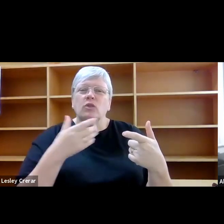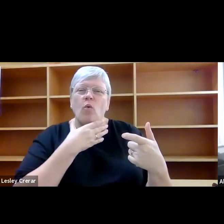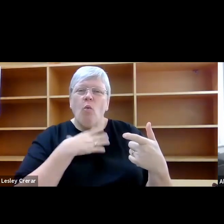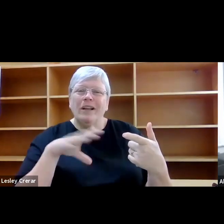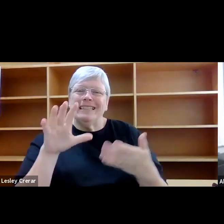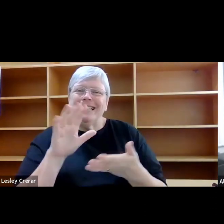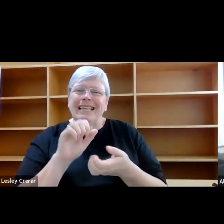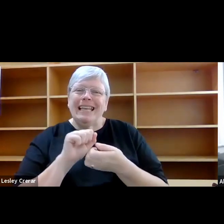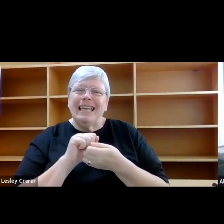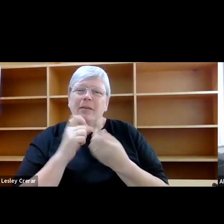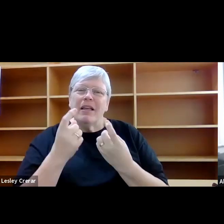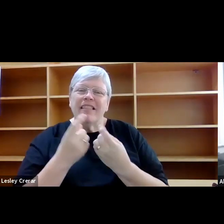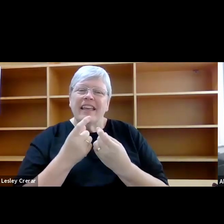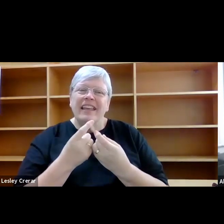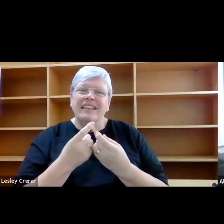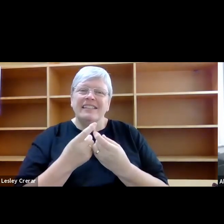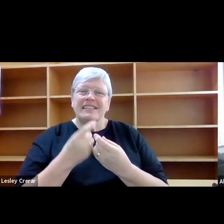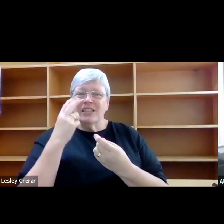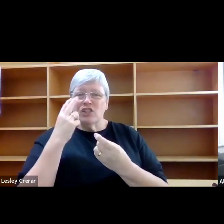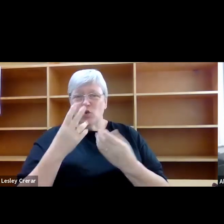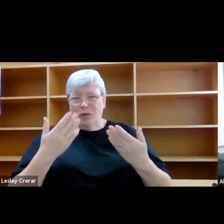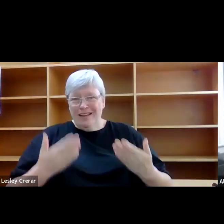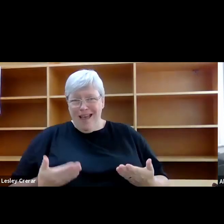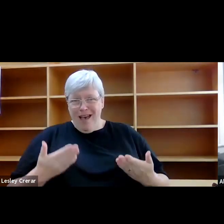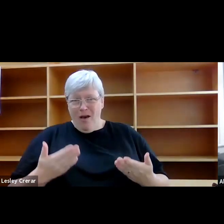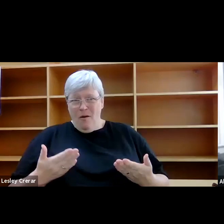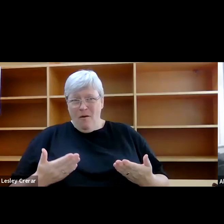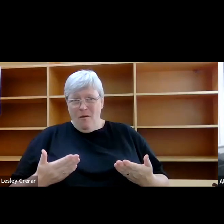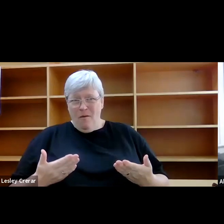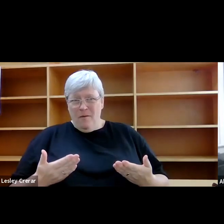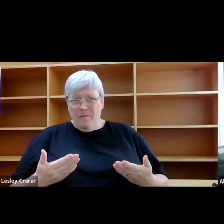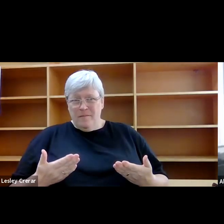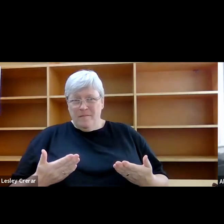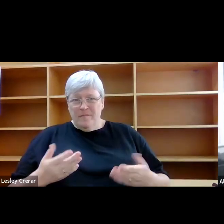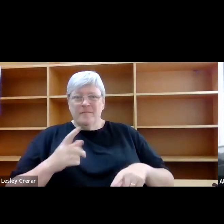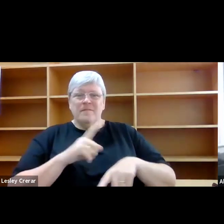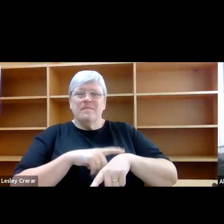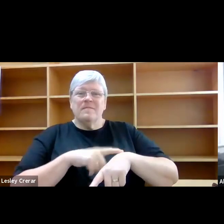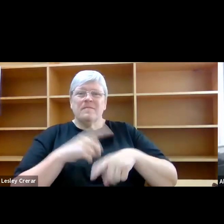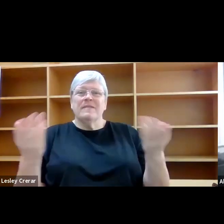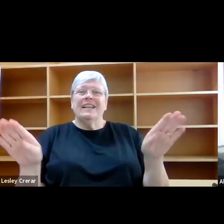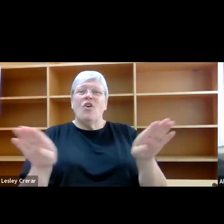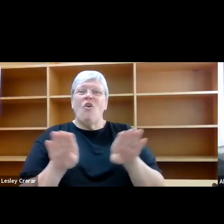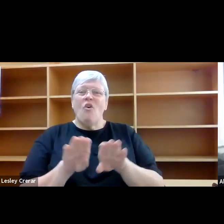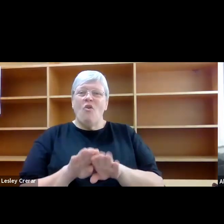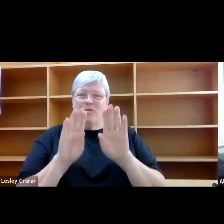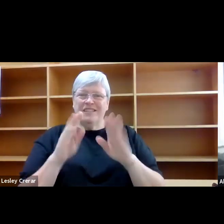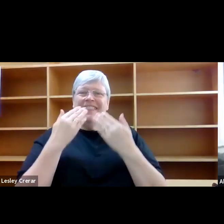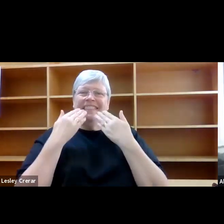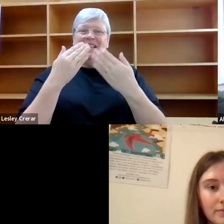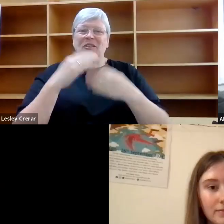as they currently appear. And I'm aware of the time, so I will close my reading there. Thank you.